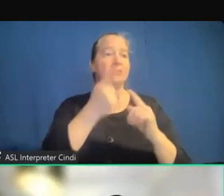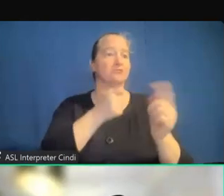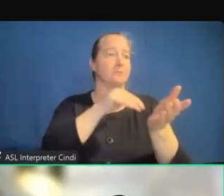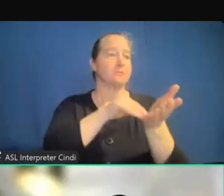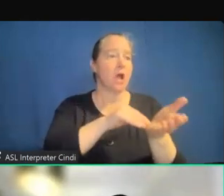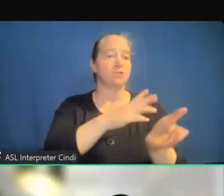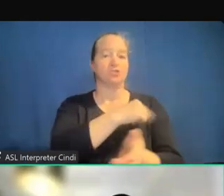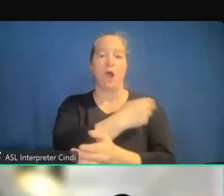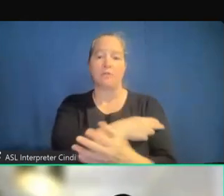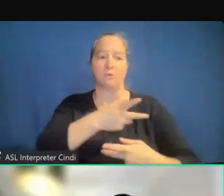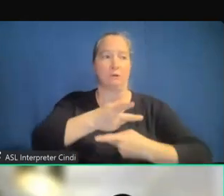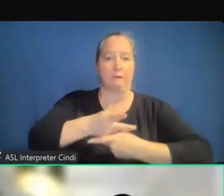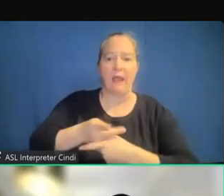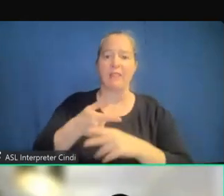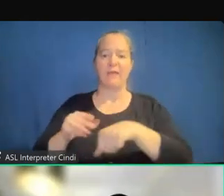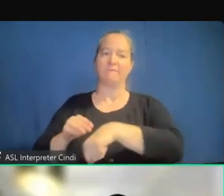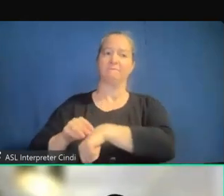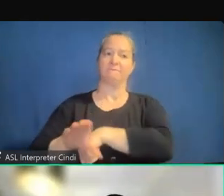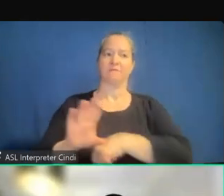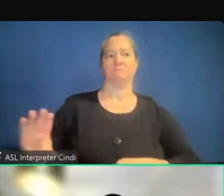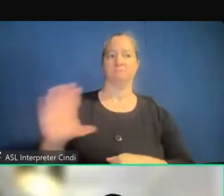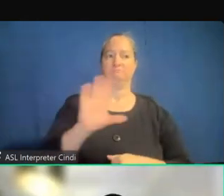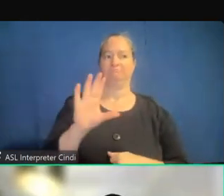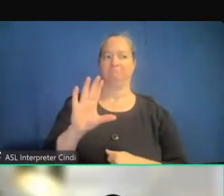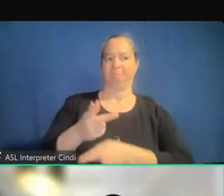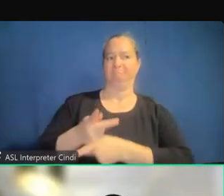I'll talk a little bit about that more on the next slide.